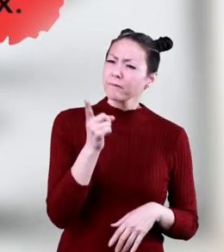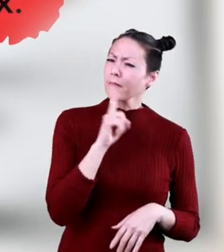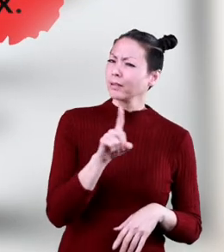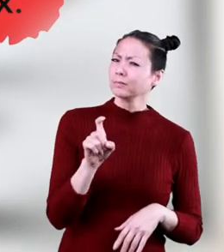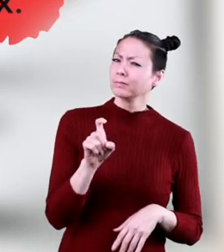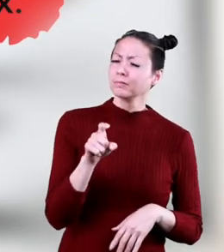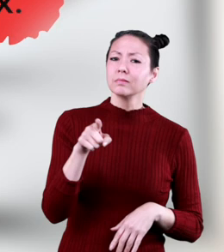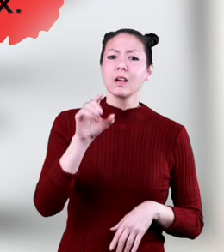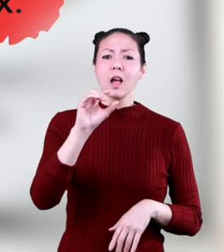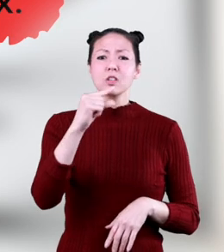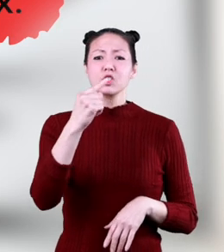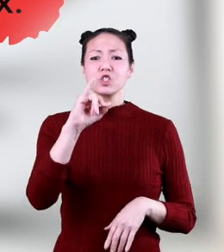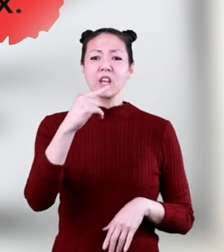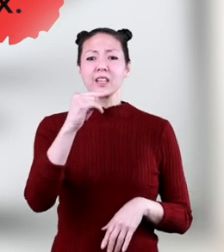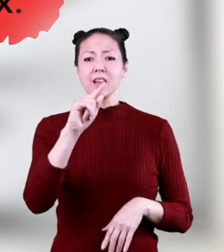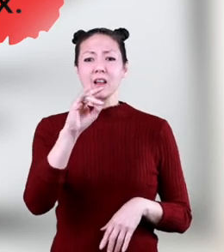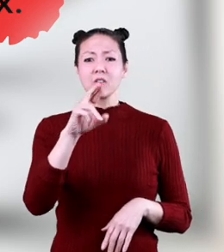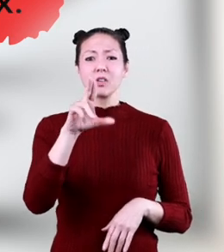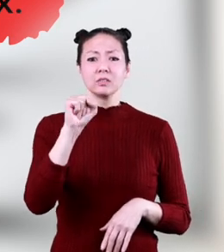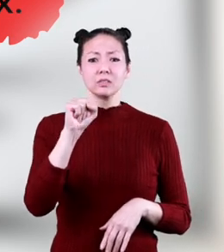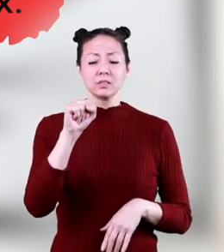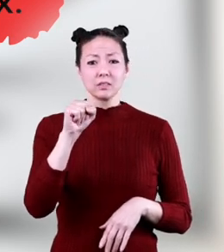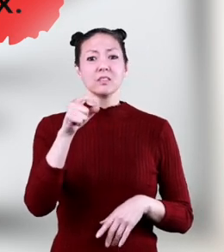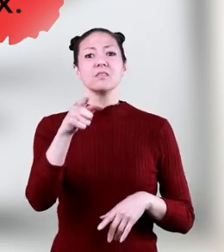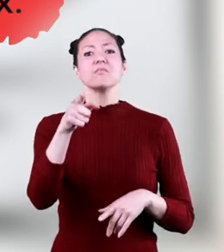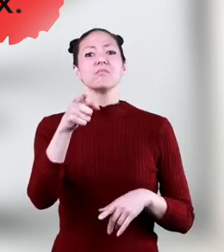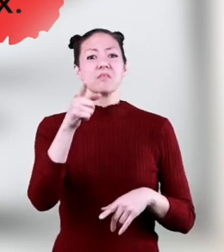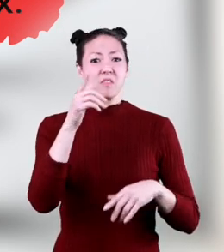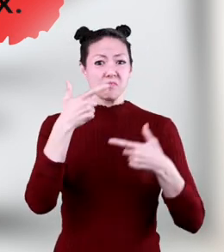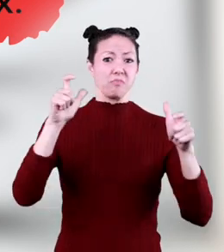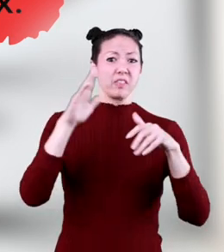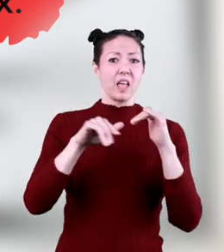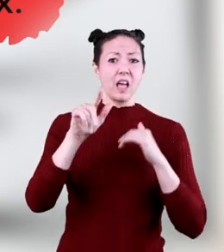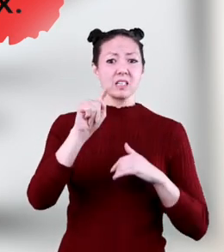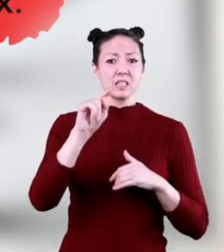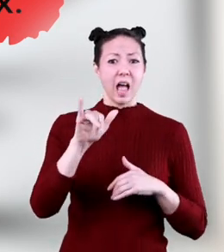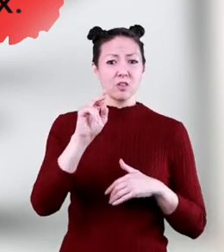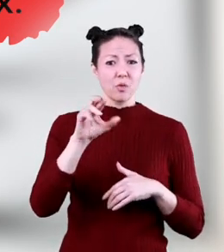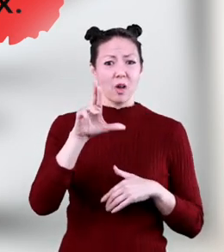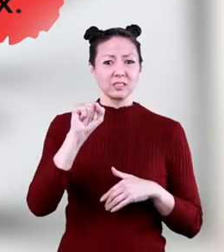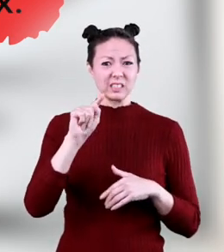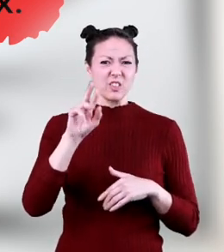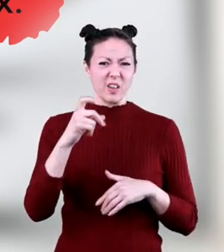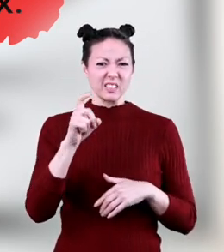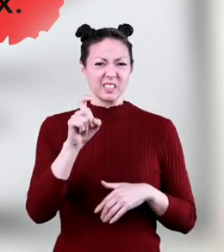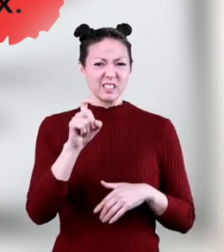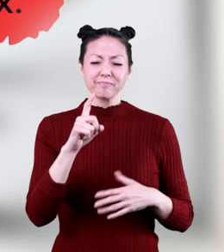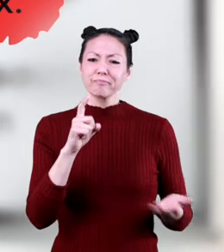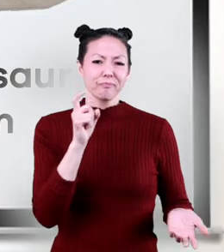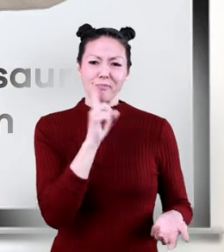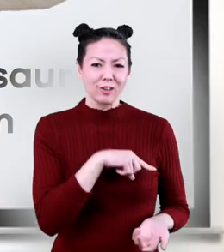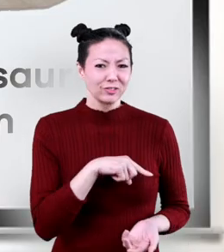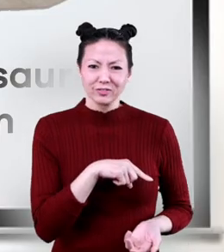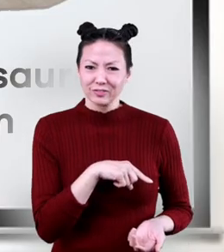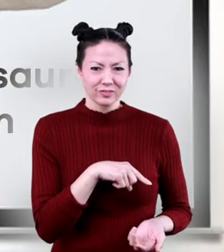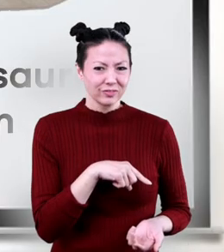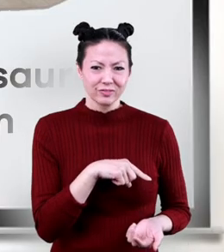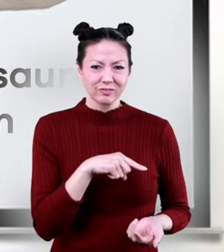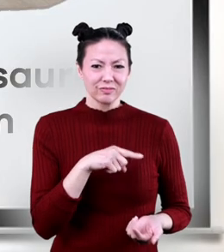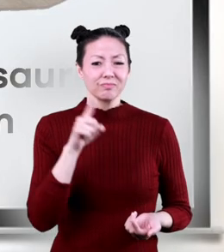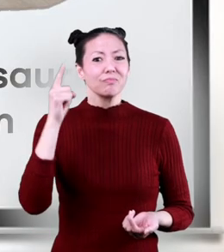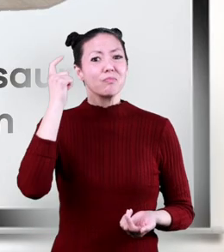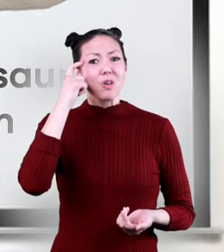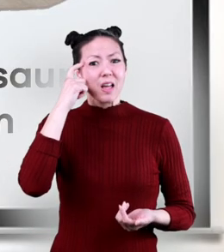or false? The Gigantosaurus had a bigger brain than the Tyrannosaurus rex. False!